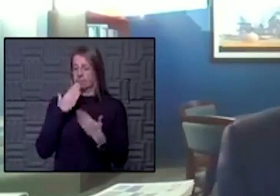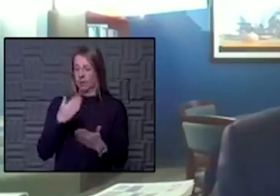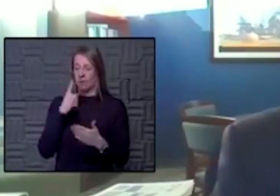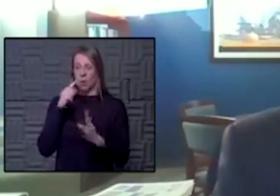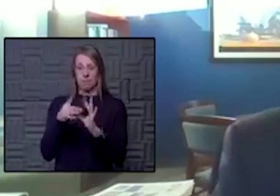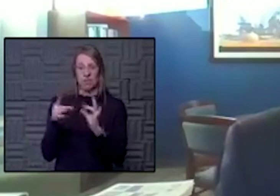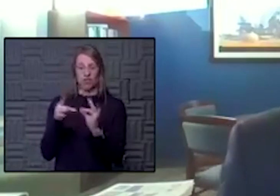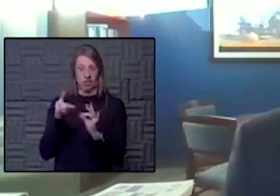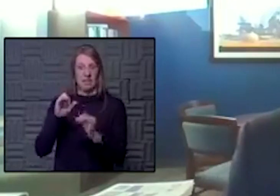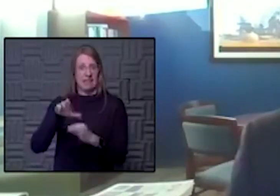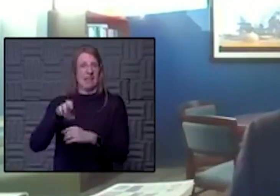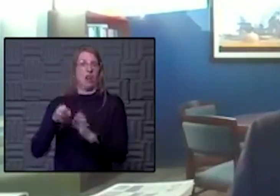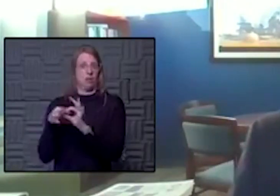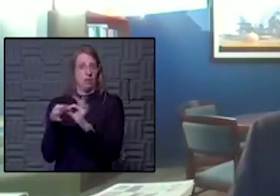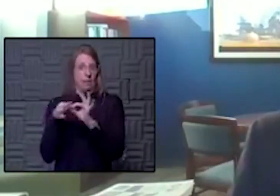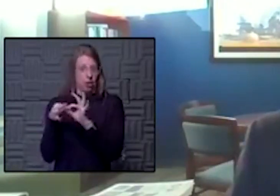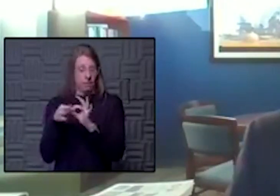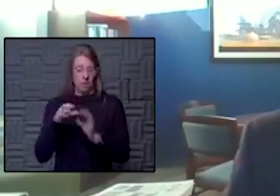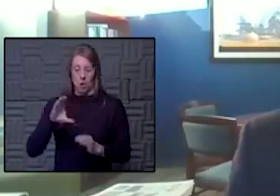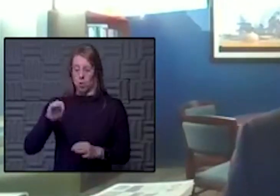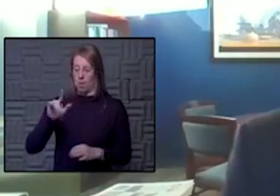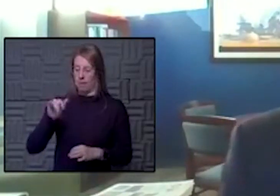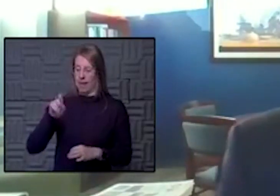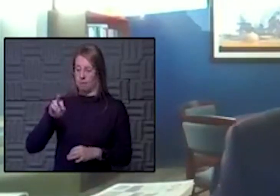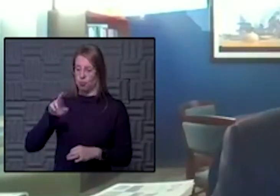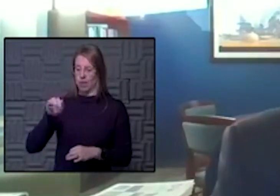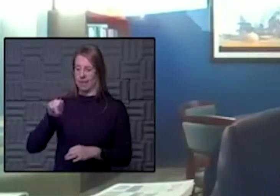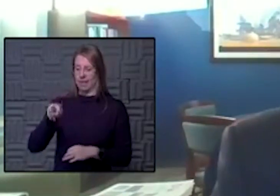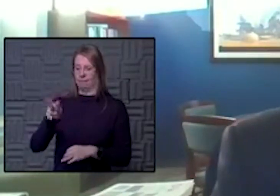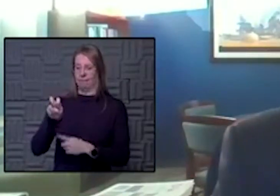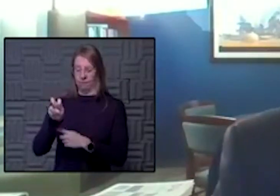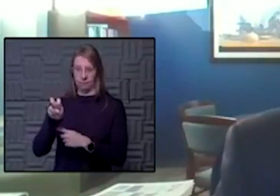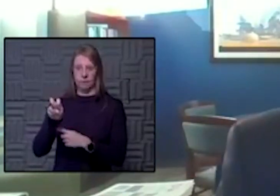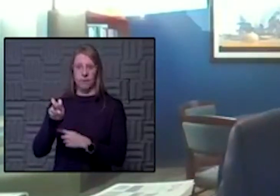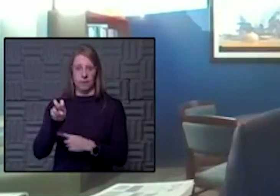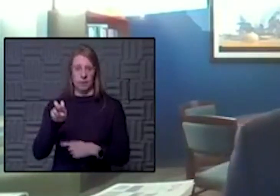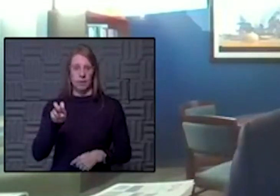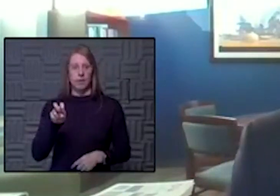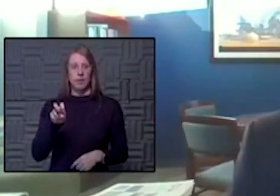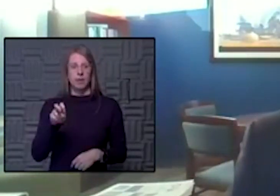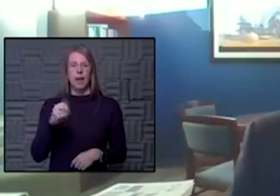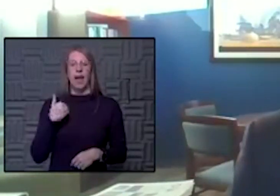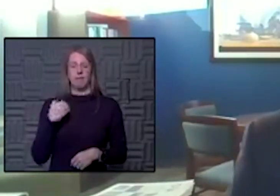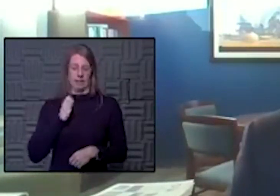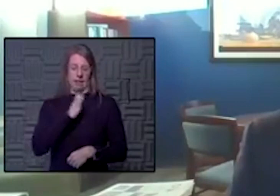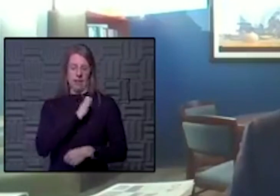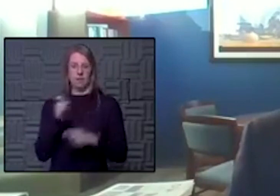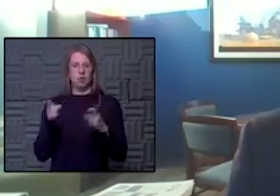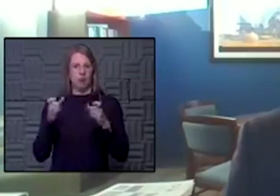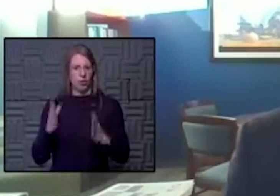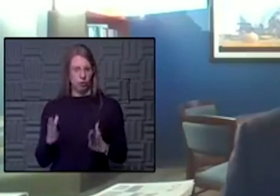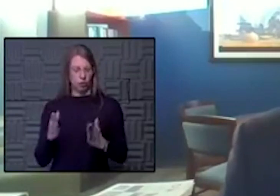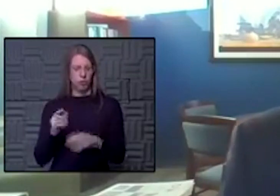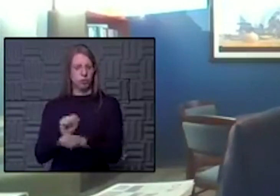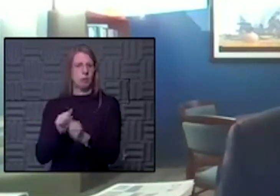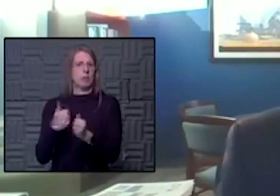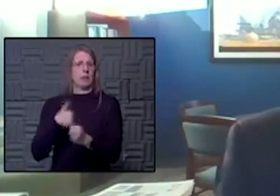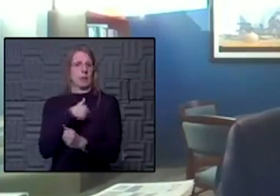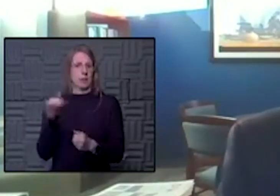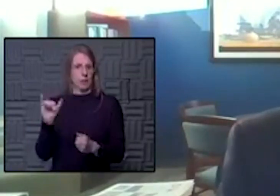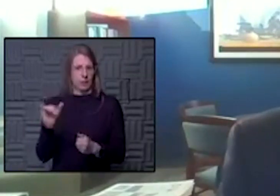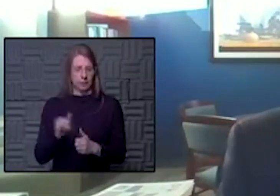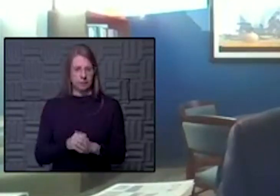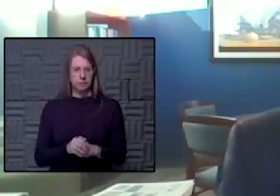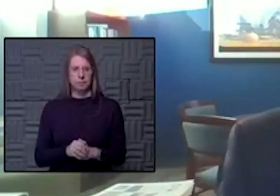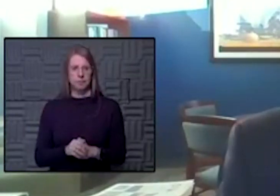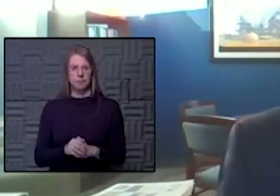mentioning the Care Collaborative and currently led by the Executive Director, Jody Schmidt, that I've been fortunate to work with these last six years